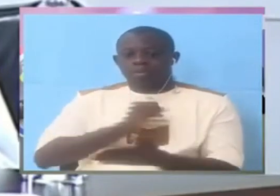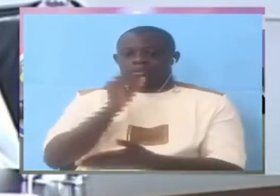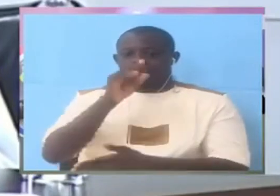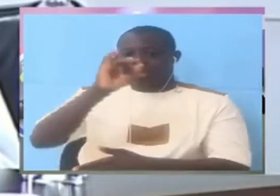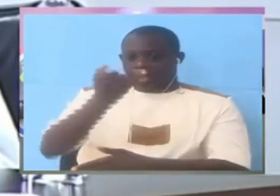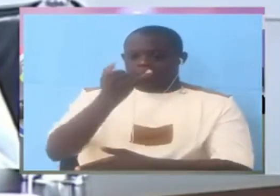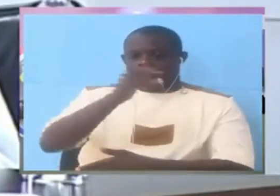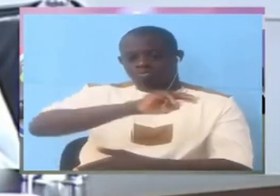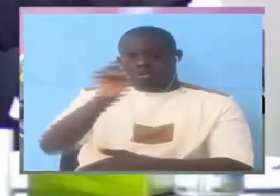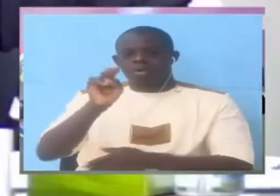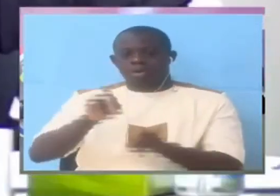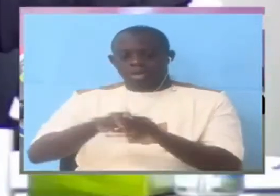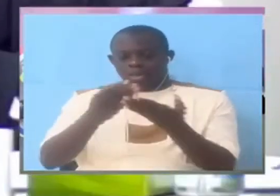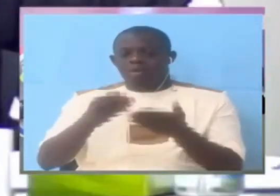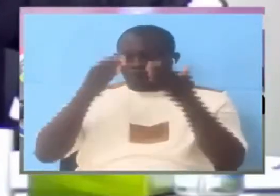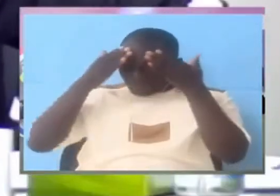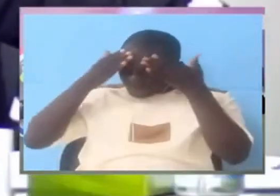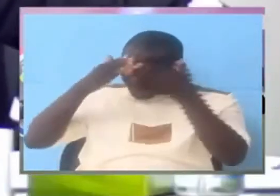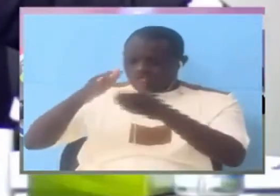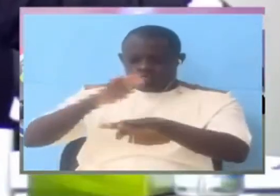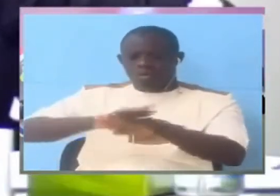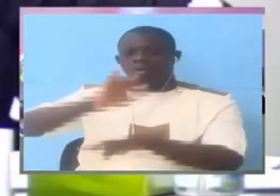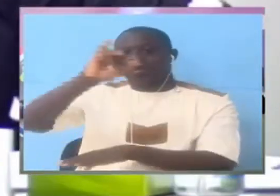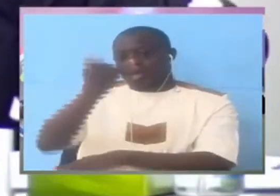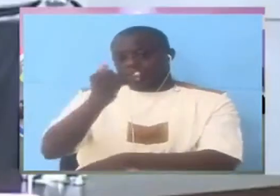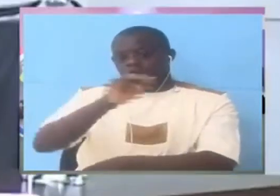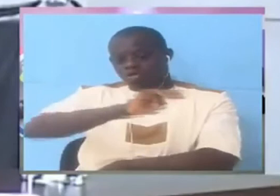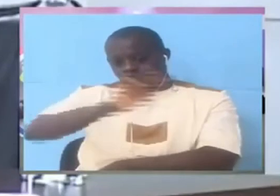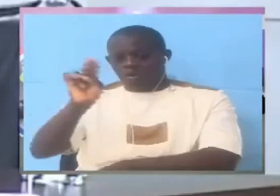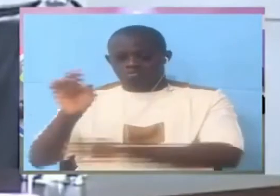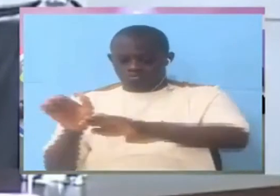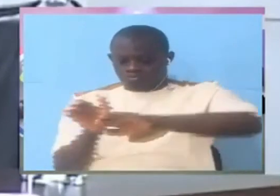on the yes, and we put the no for the time being. We put that aside.